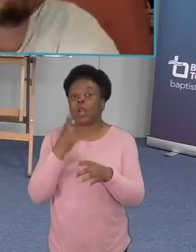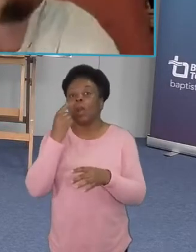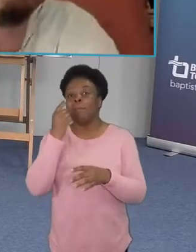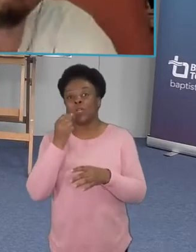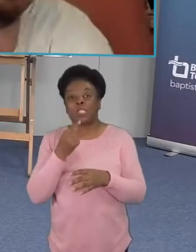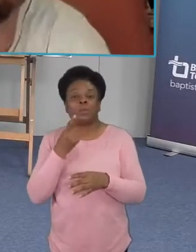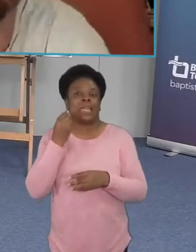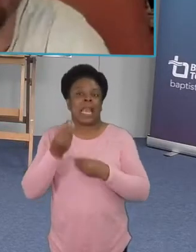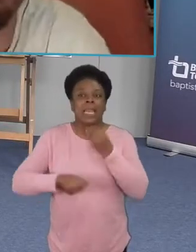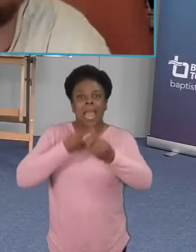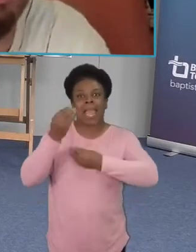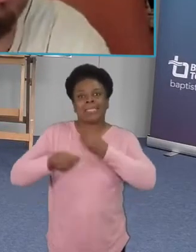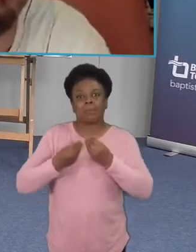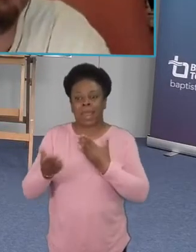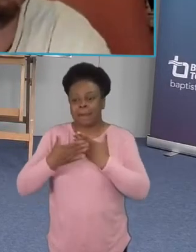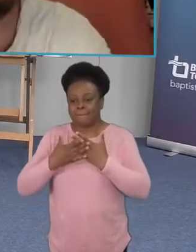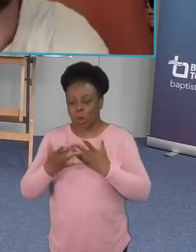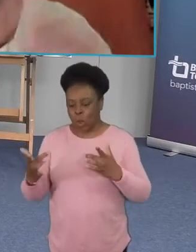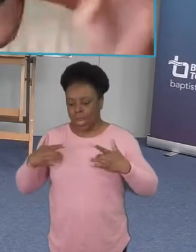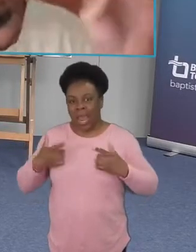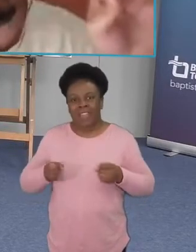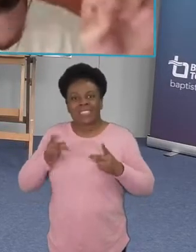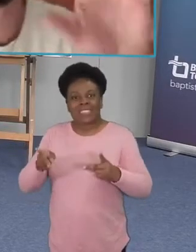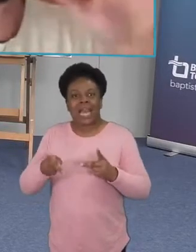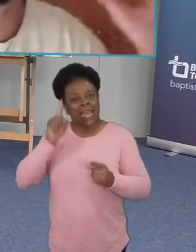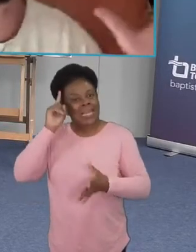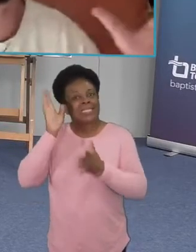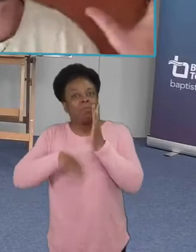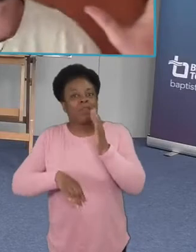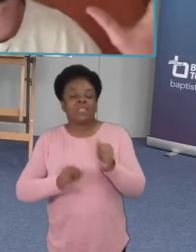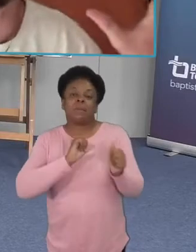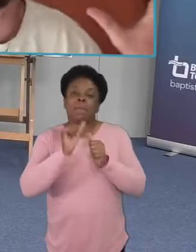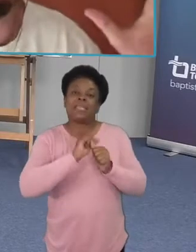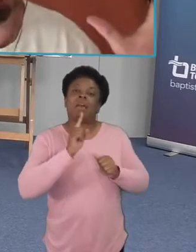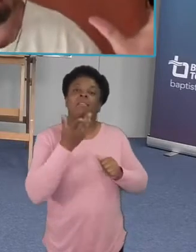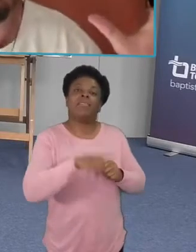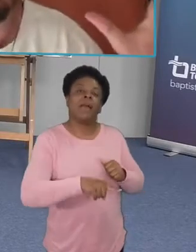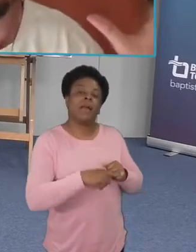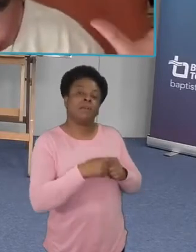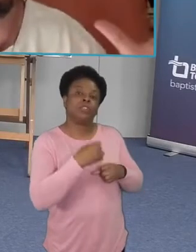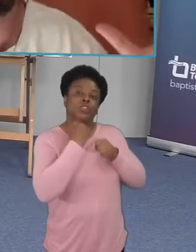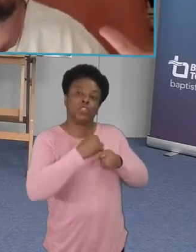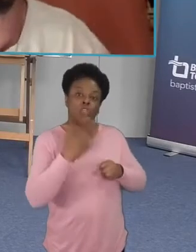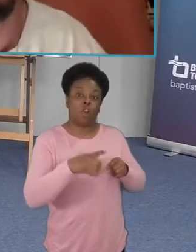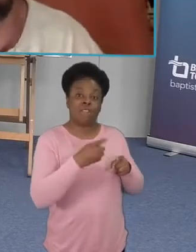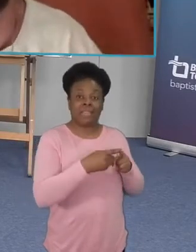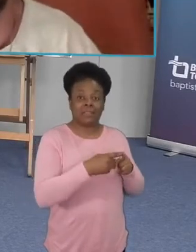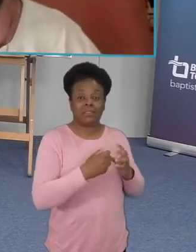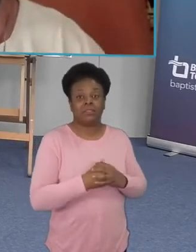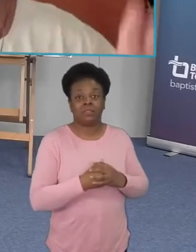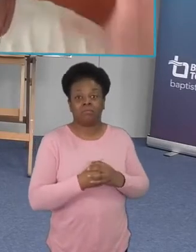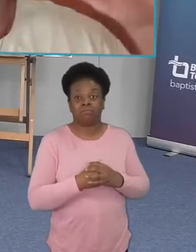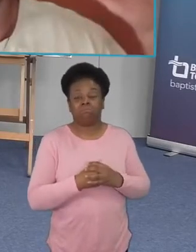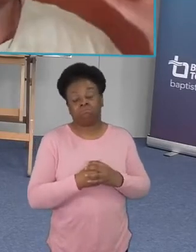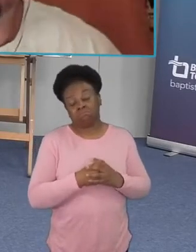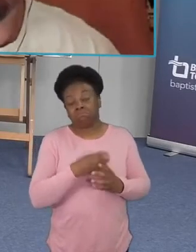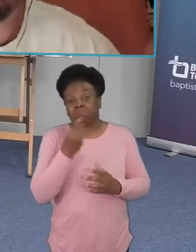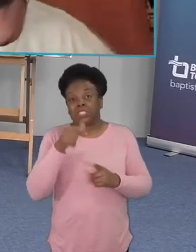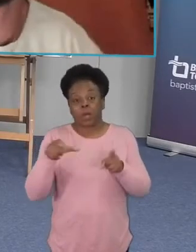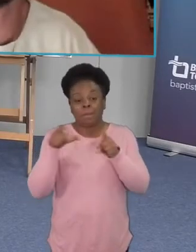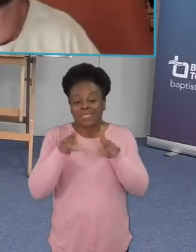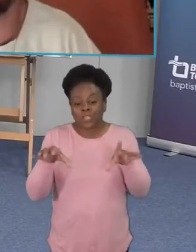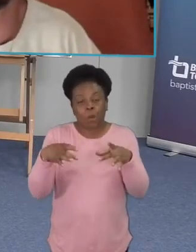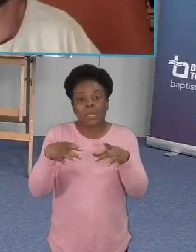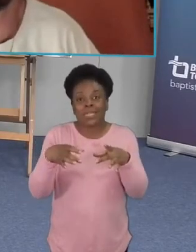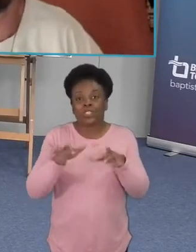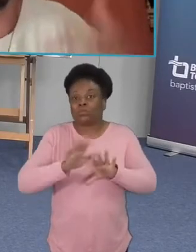i even navigated this with one church whose pastors didn't even agree on same-sex marriage so they may have one